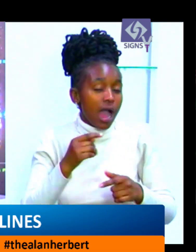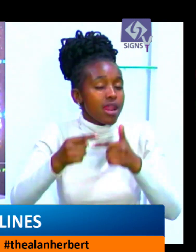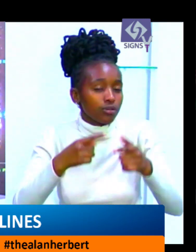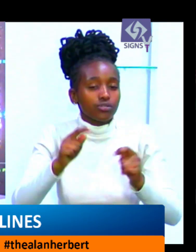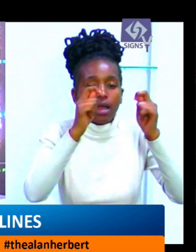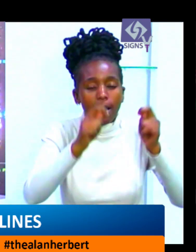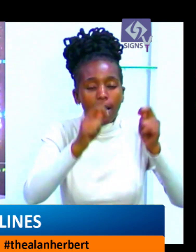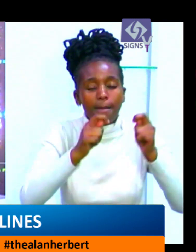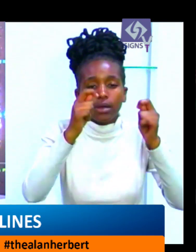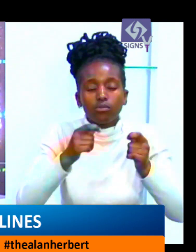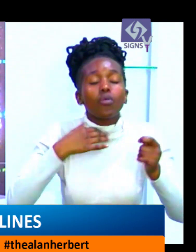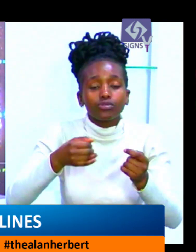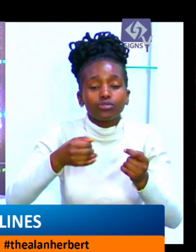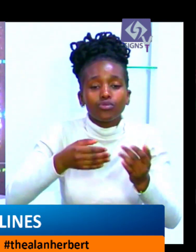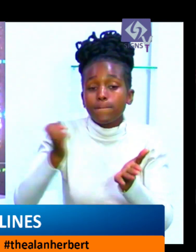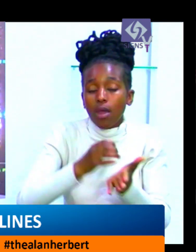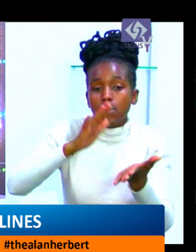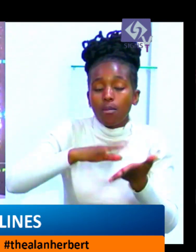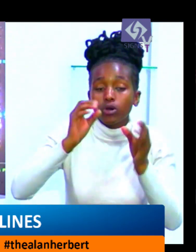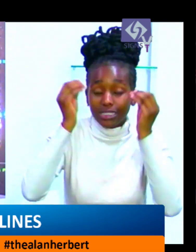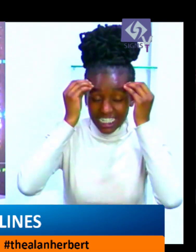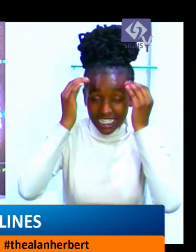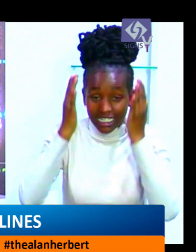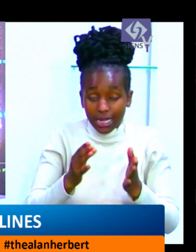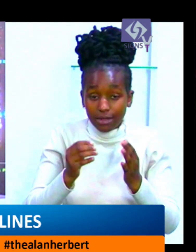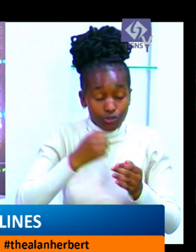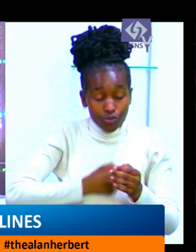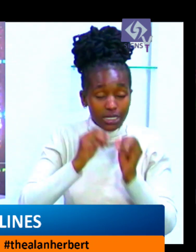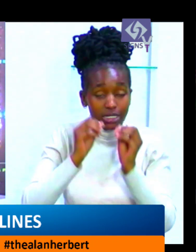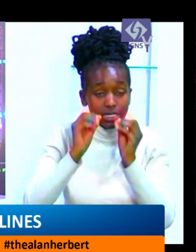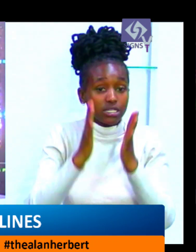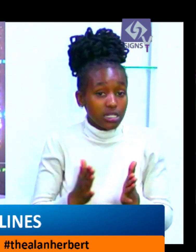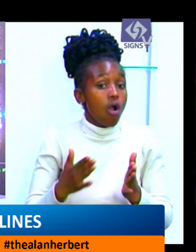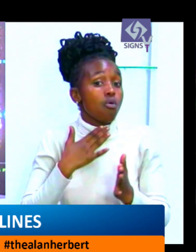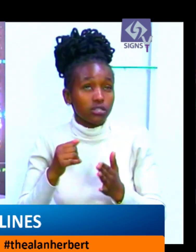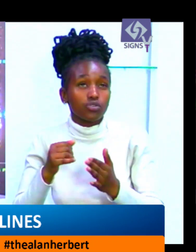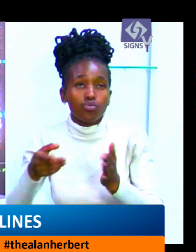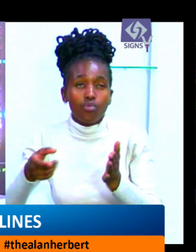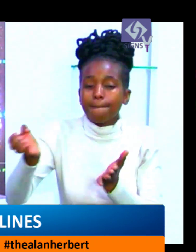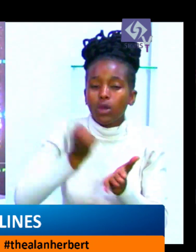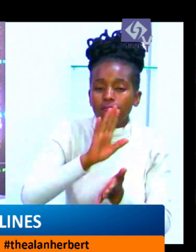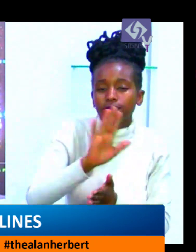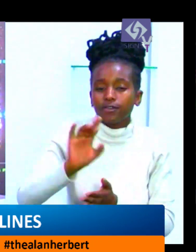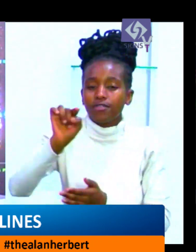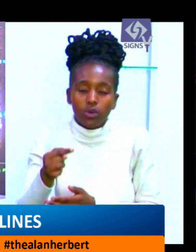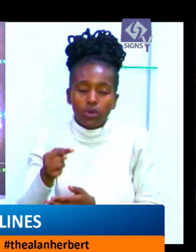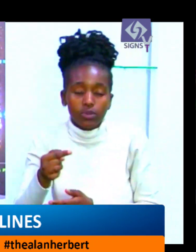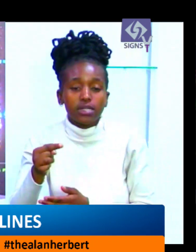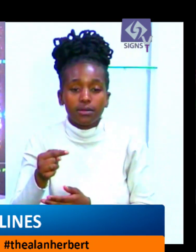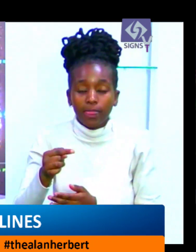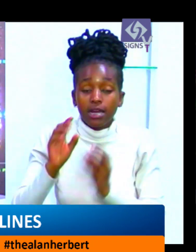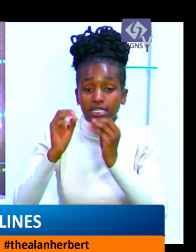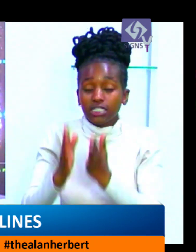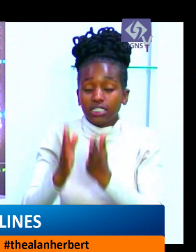which Mumias sugar was handed to him. Now that is exactly what is bedeviling the then